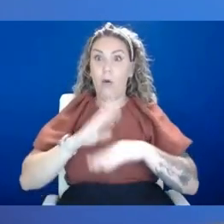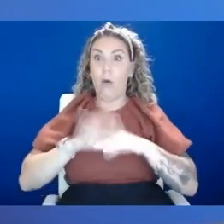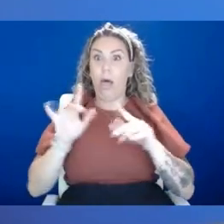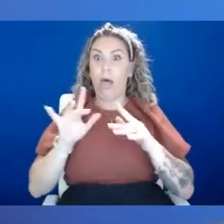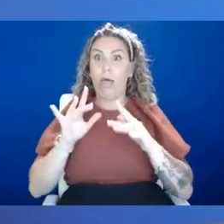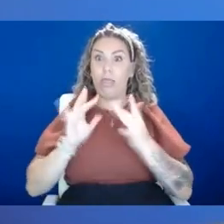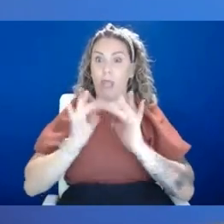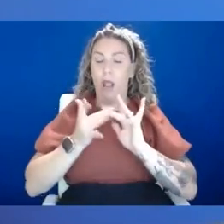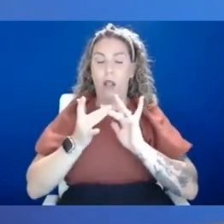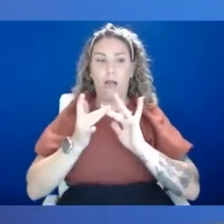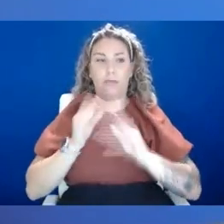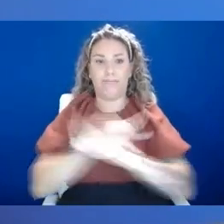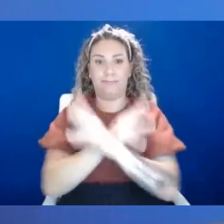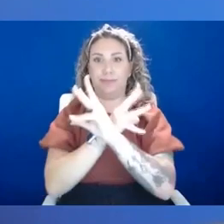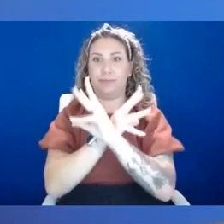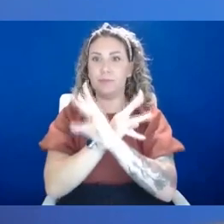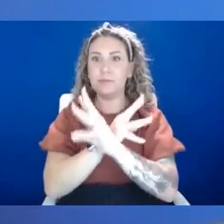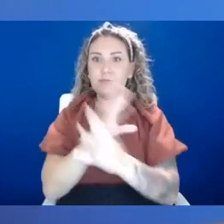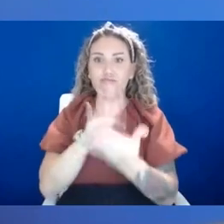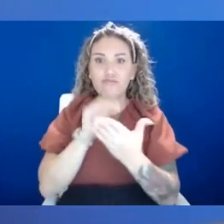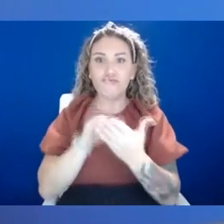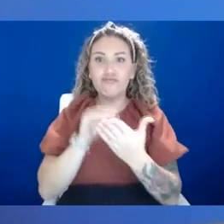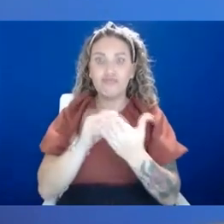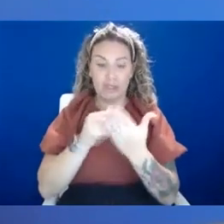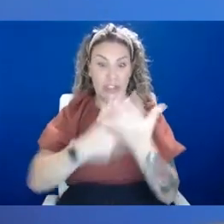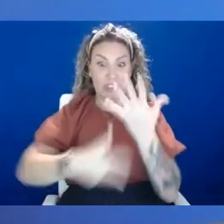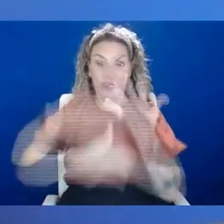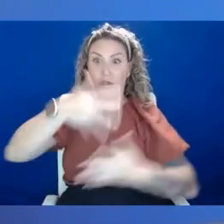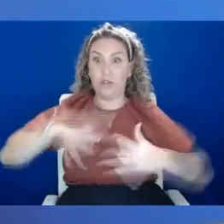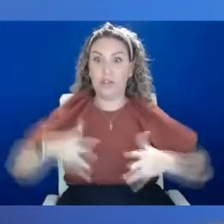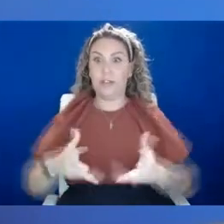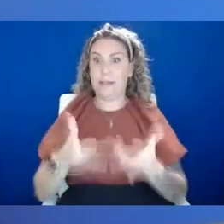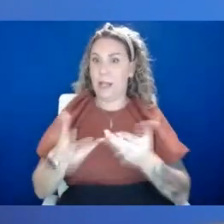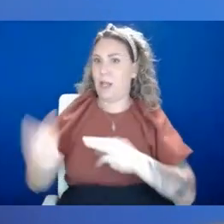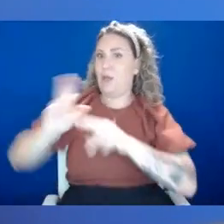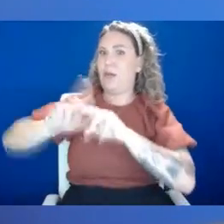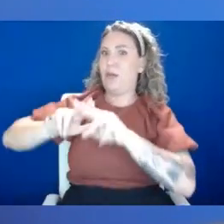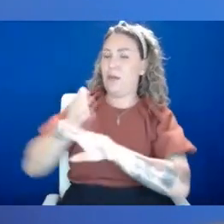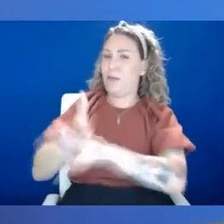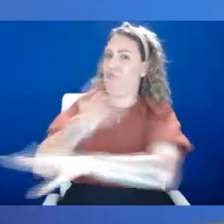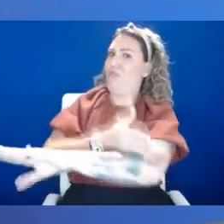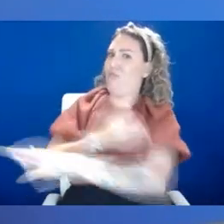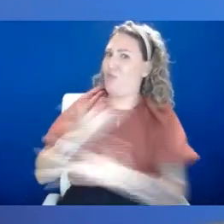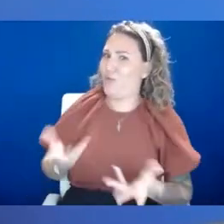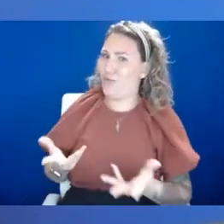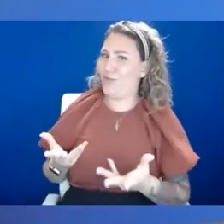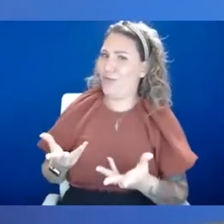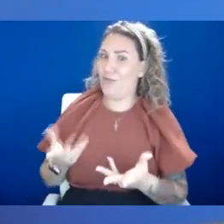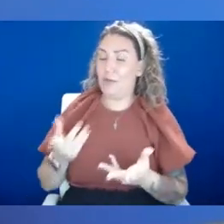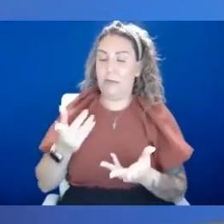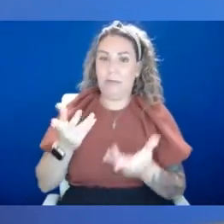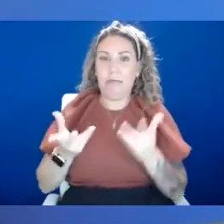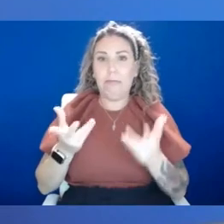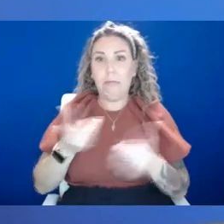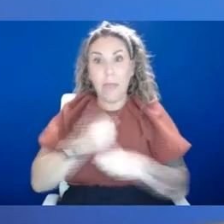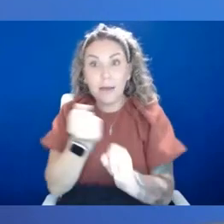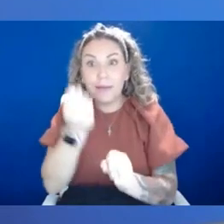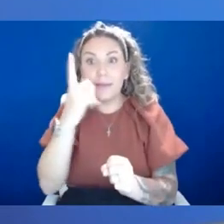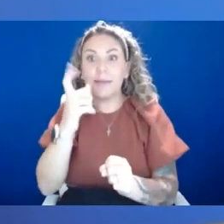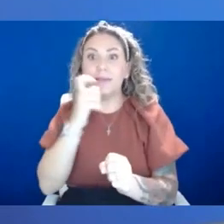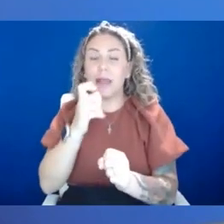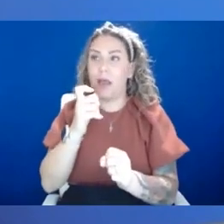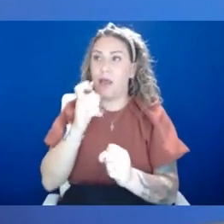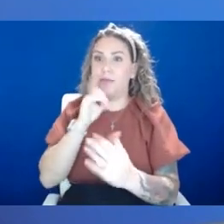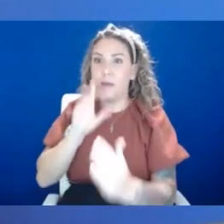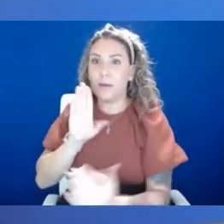kiddos that I worked with, they actually really improved, um, which makes sense because they're not having to go and face this. So more of this avoidant, they, their